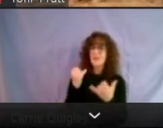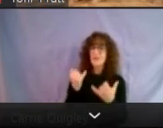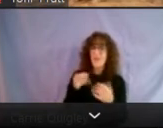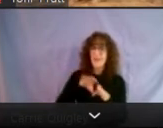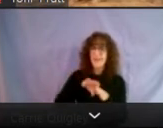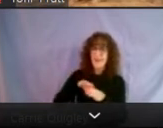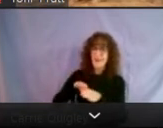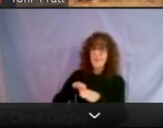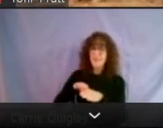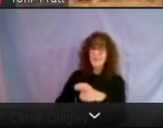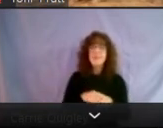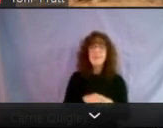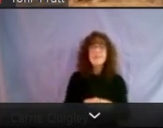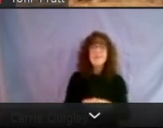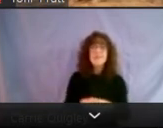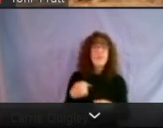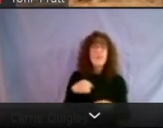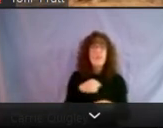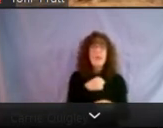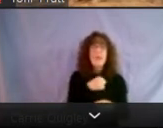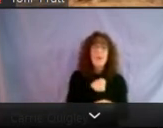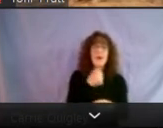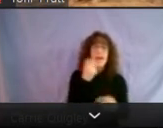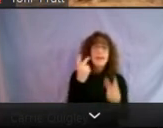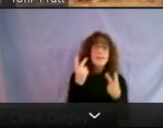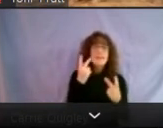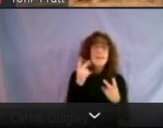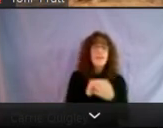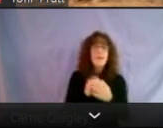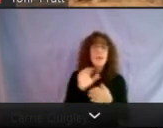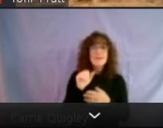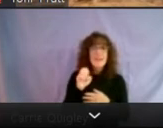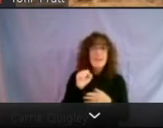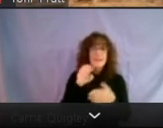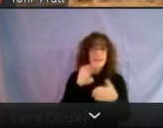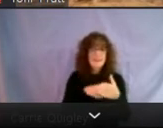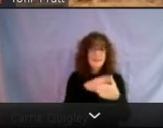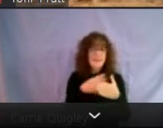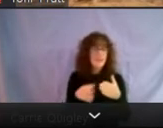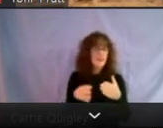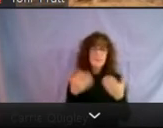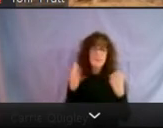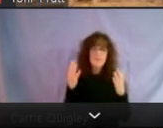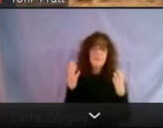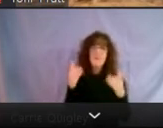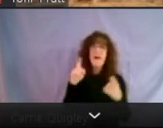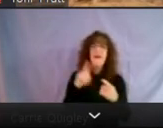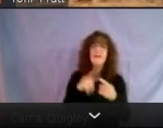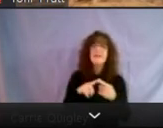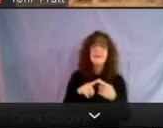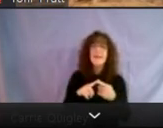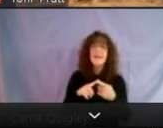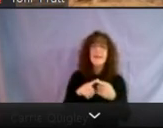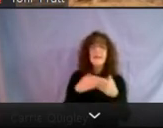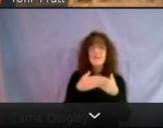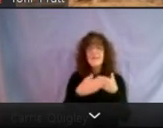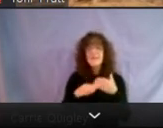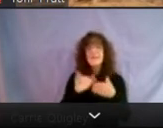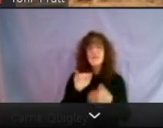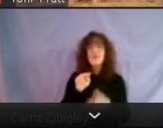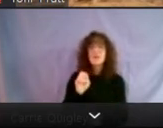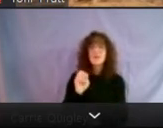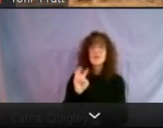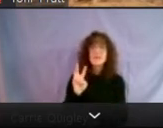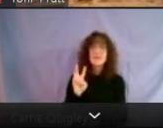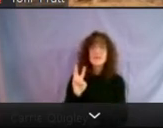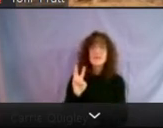Uh, and so we, we don't, we're not seeing those cases scheduled, um, until after June 6th. Um,